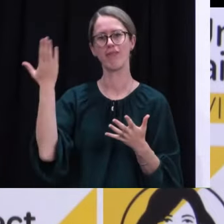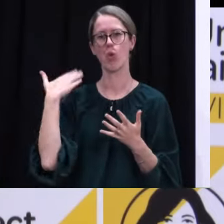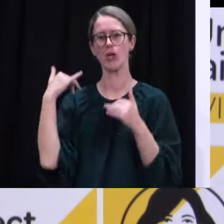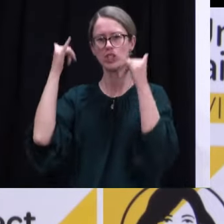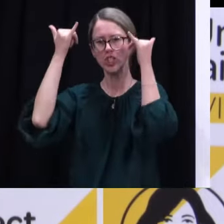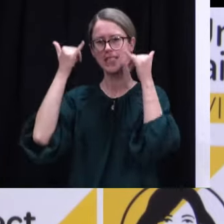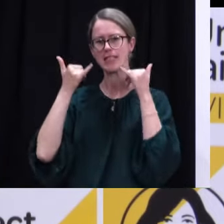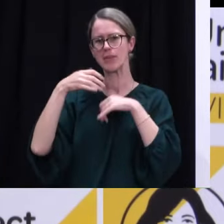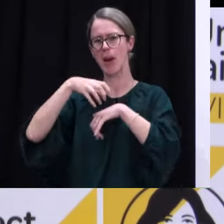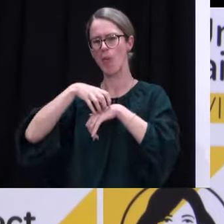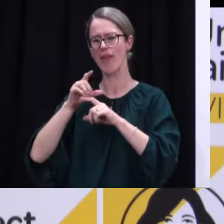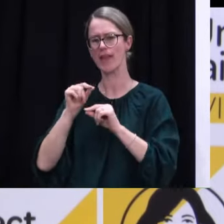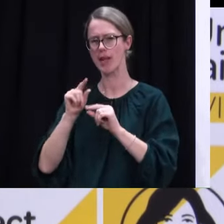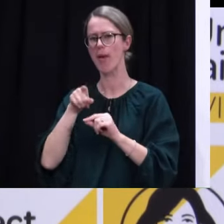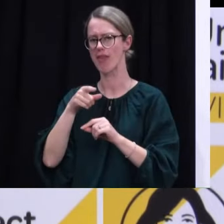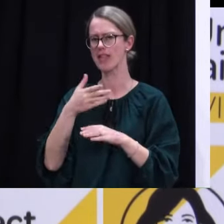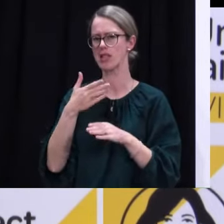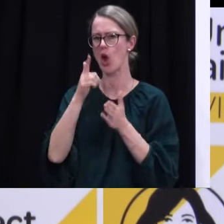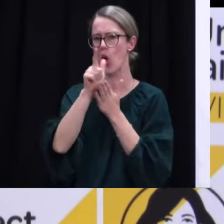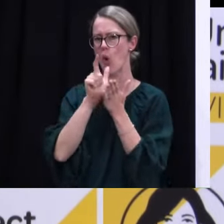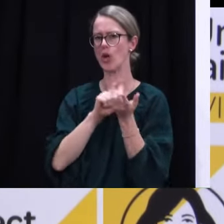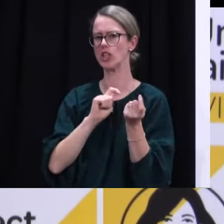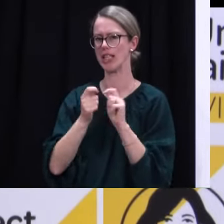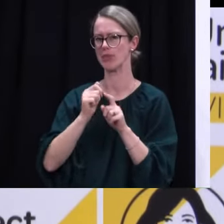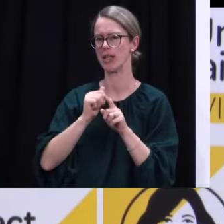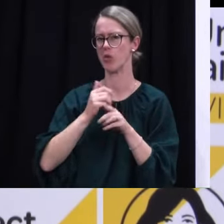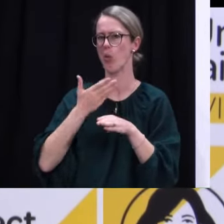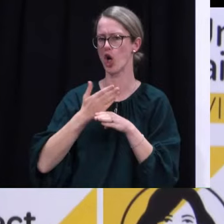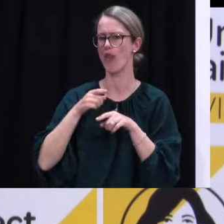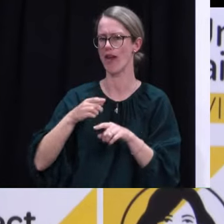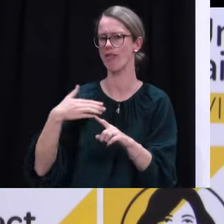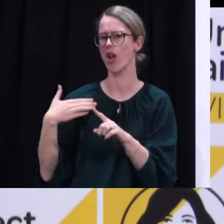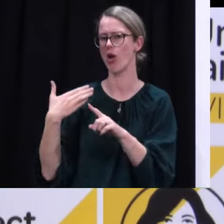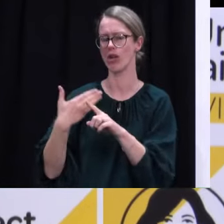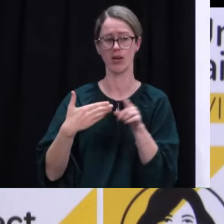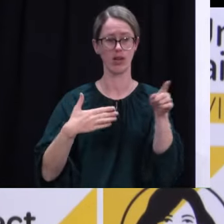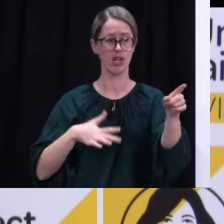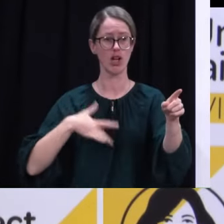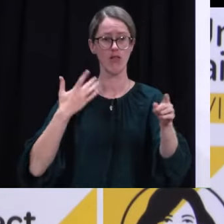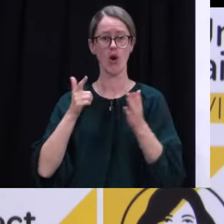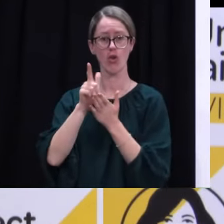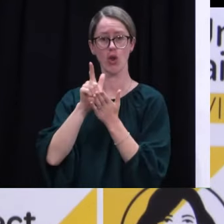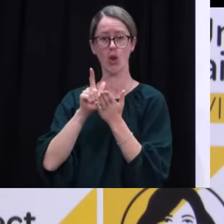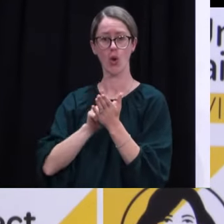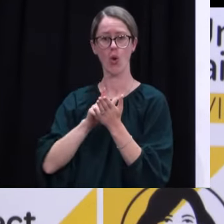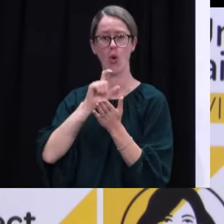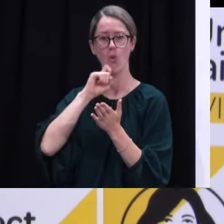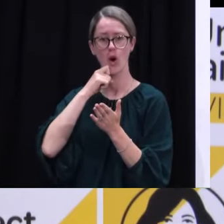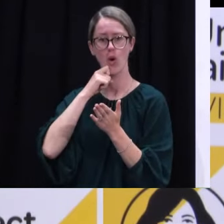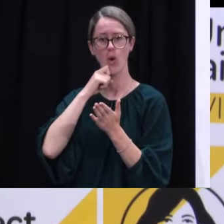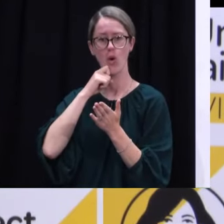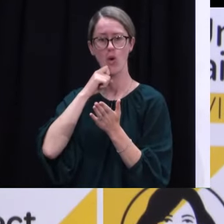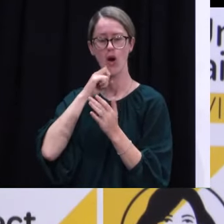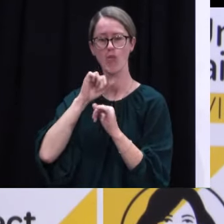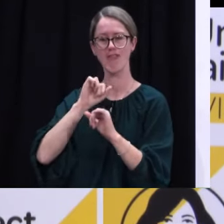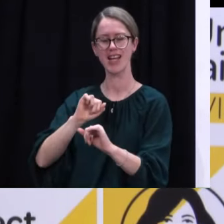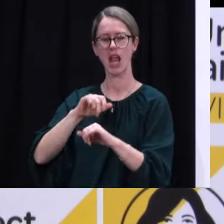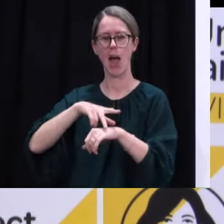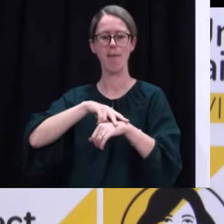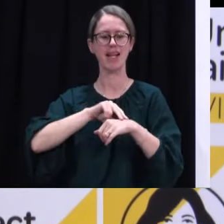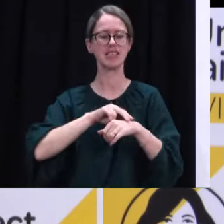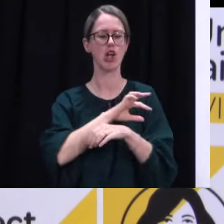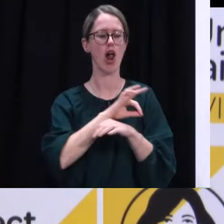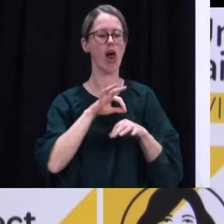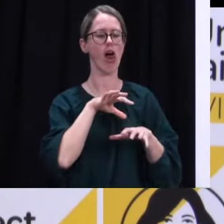but they have been working on this law change for a number of years. Can you be certain, though, that the law will prevent things like overreaching, over-policing, and over